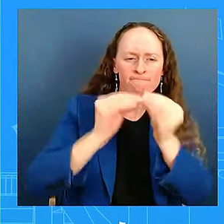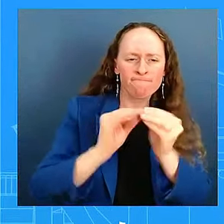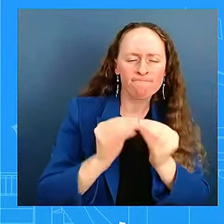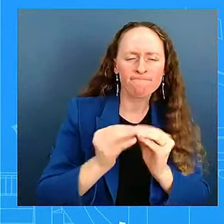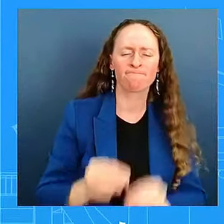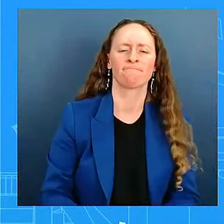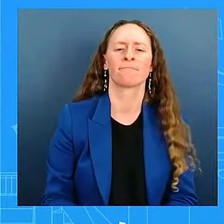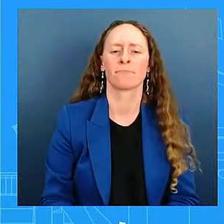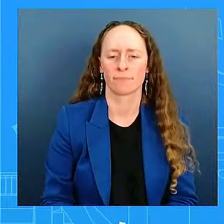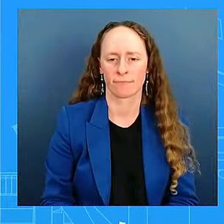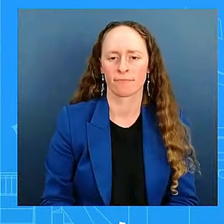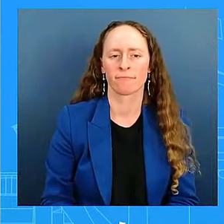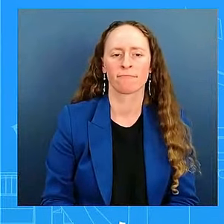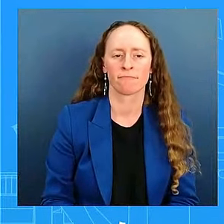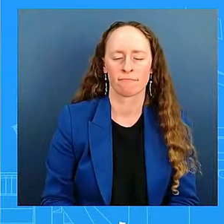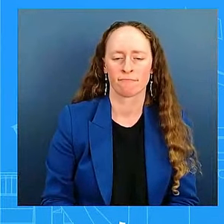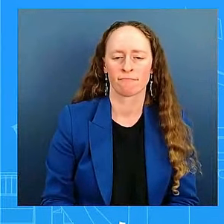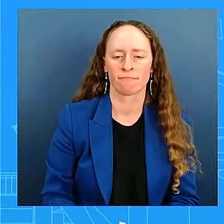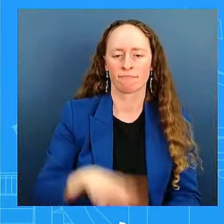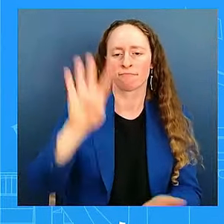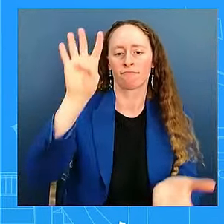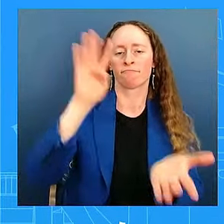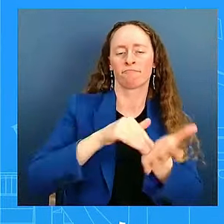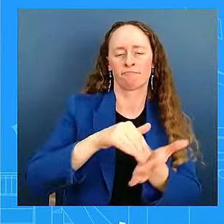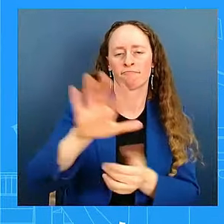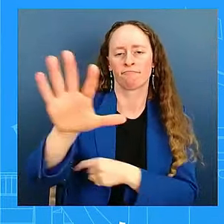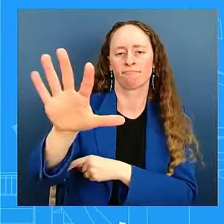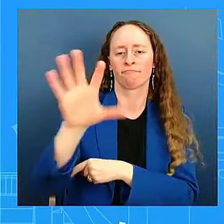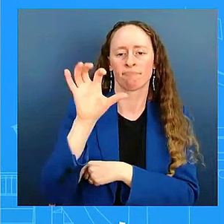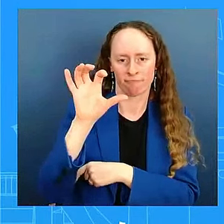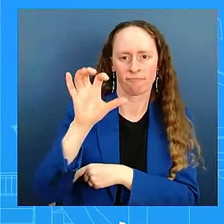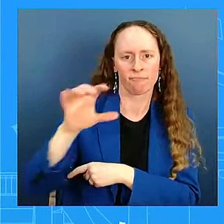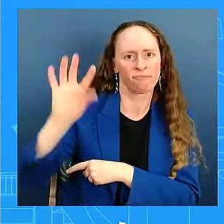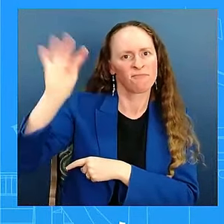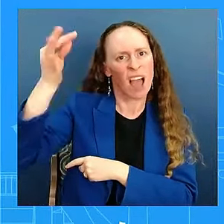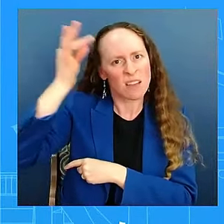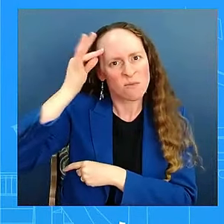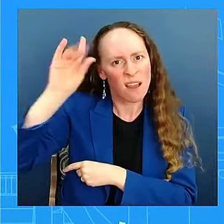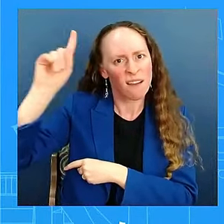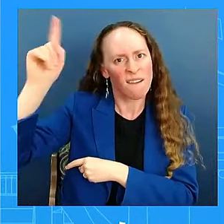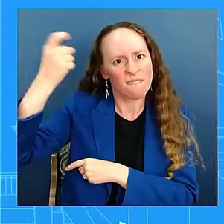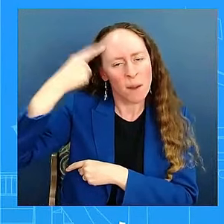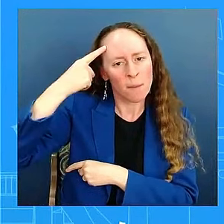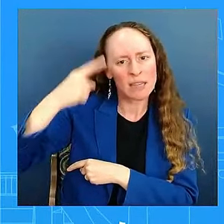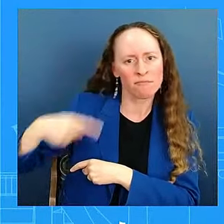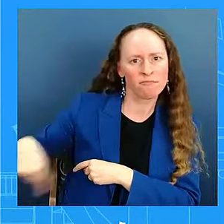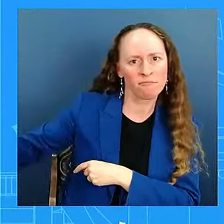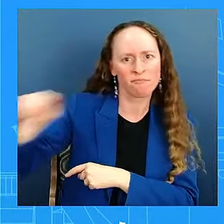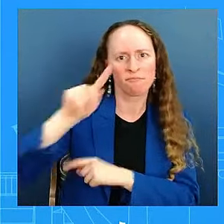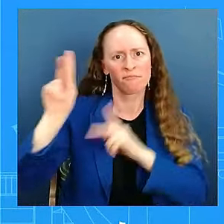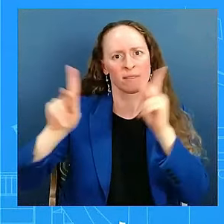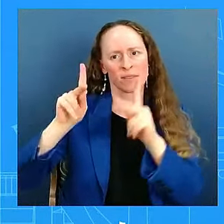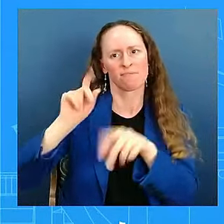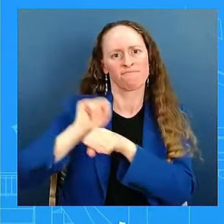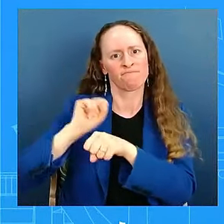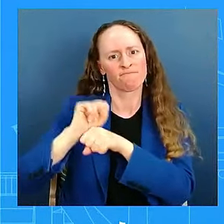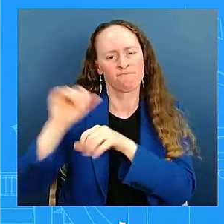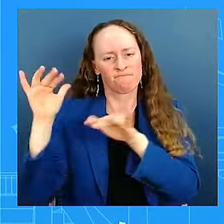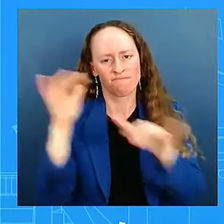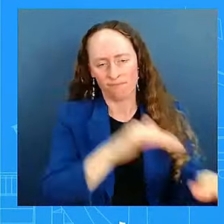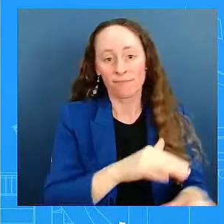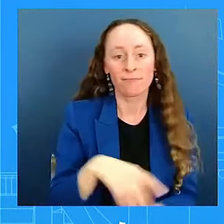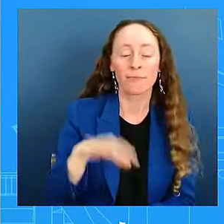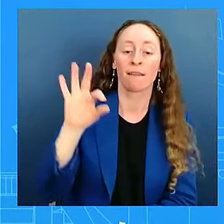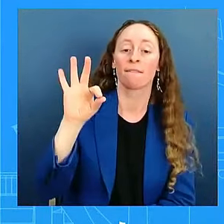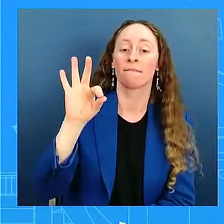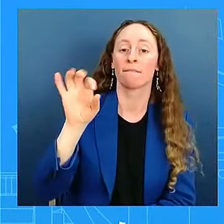personnel from across the federal workforce. That's the numbers as of today. FEMA has shipped 7.1 million meals ready to